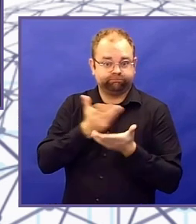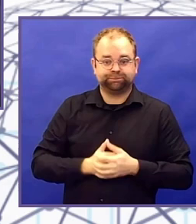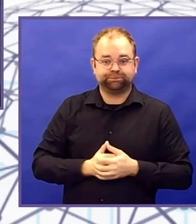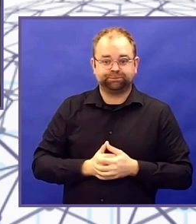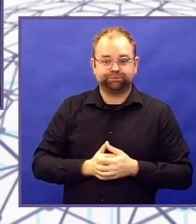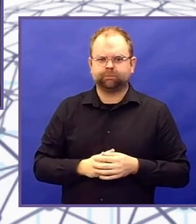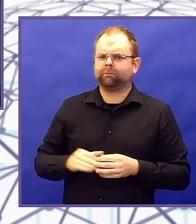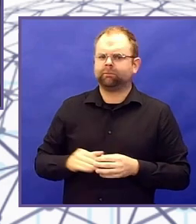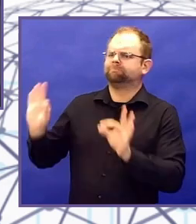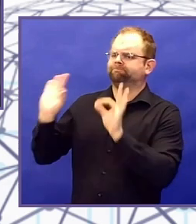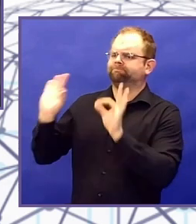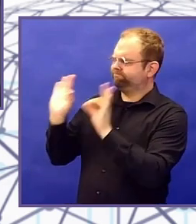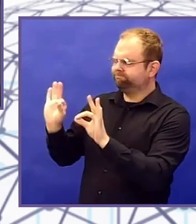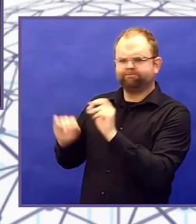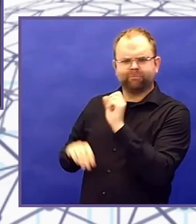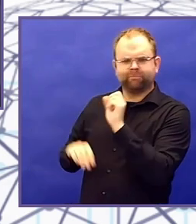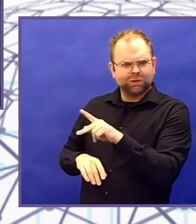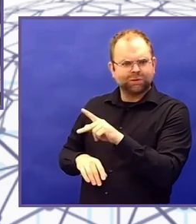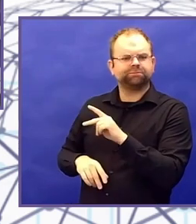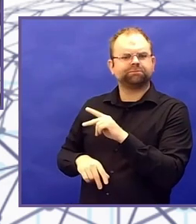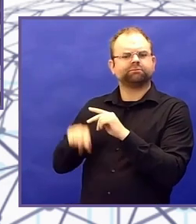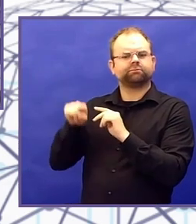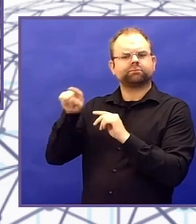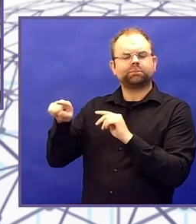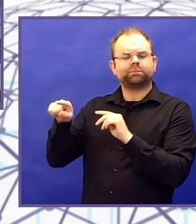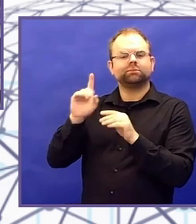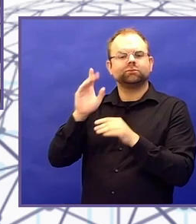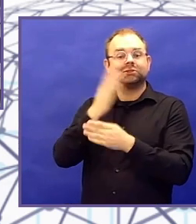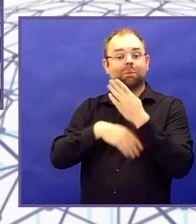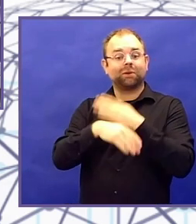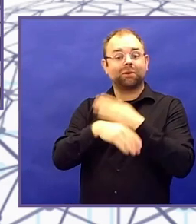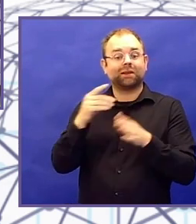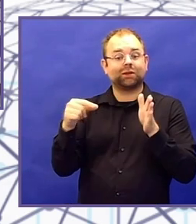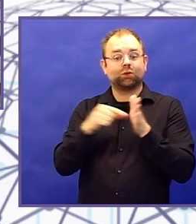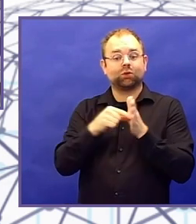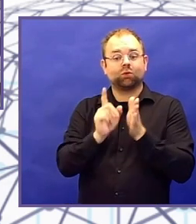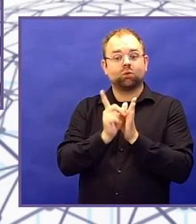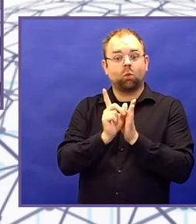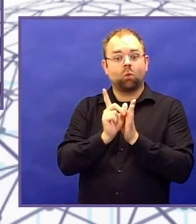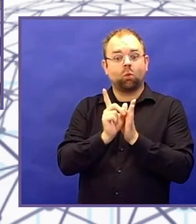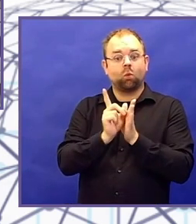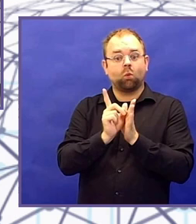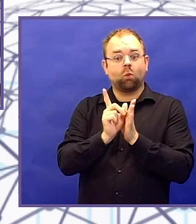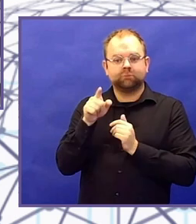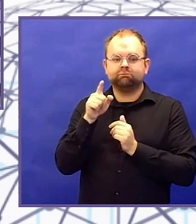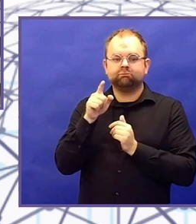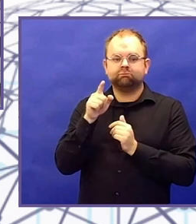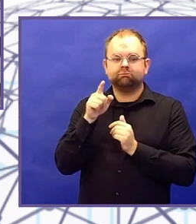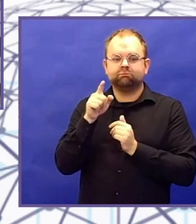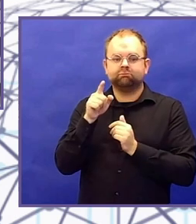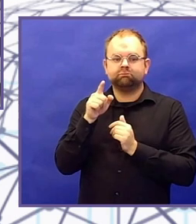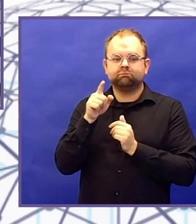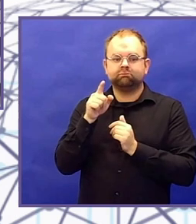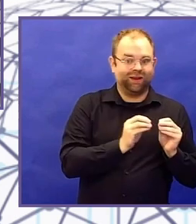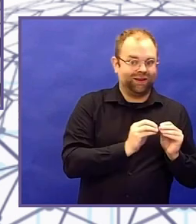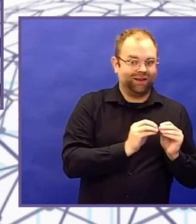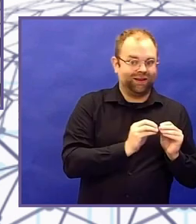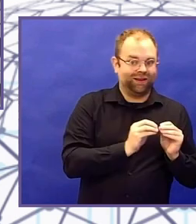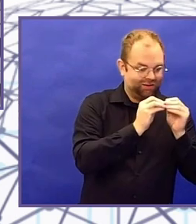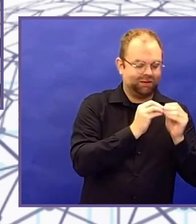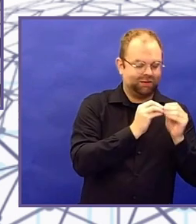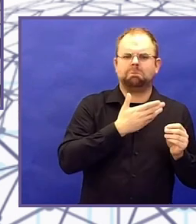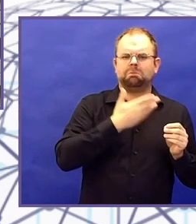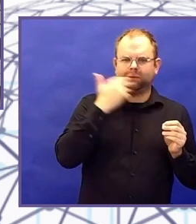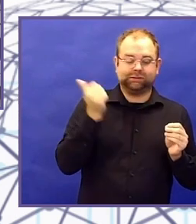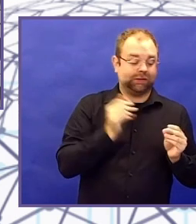high. Everybody wishes to connect with you. And then nothing happens. It doesn't come to market. We never get to use the